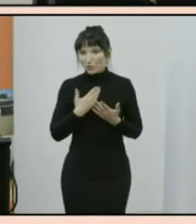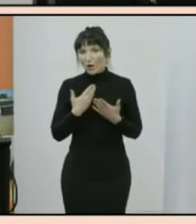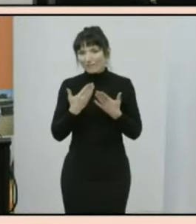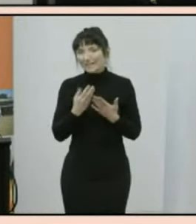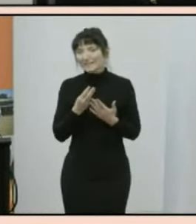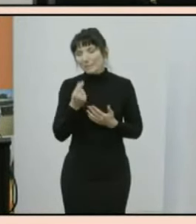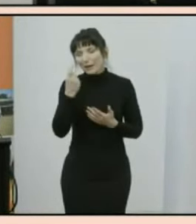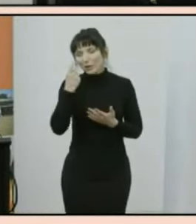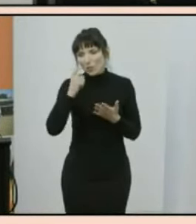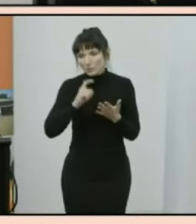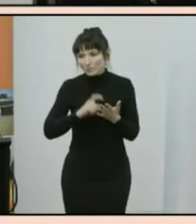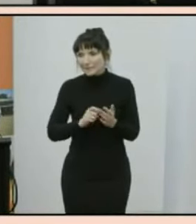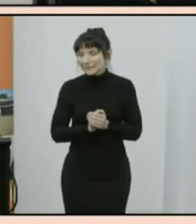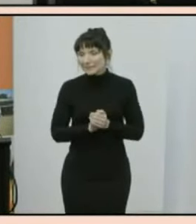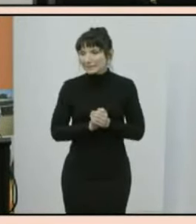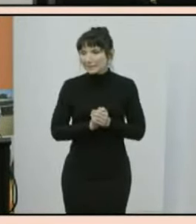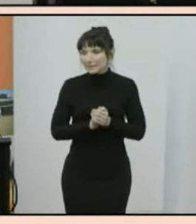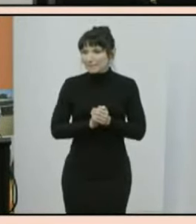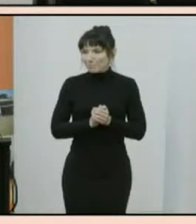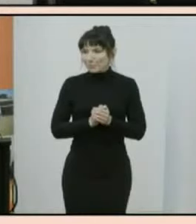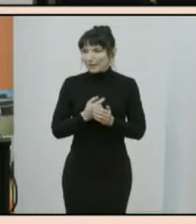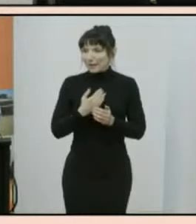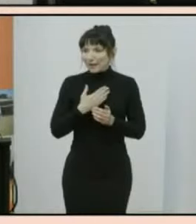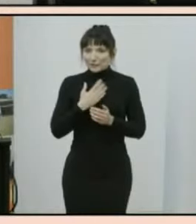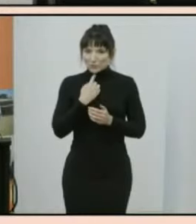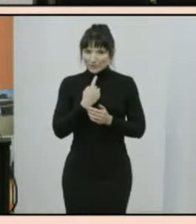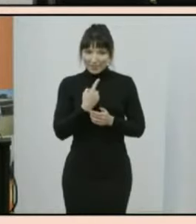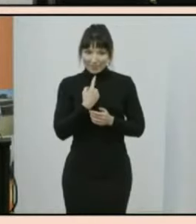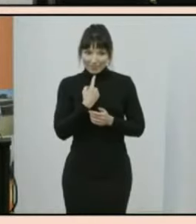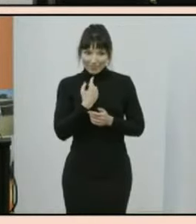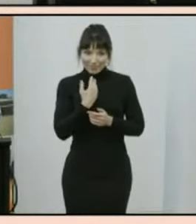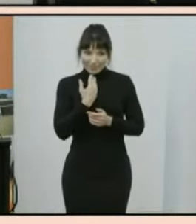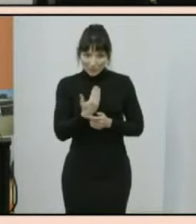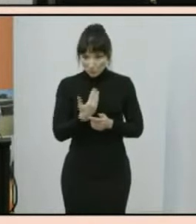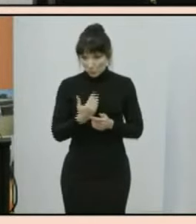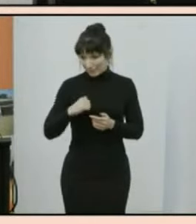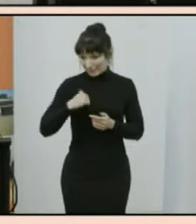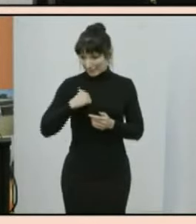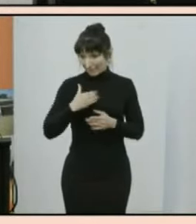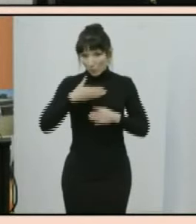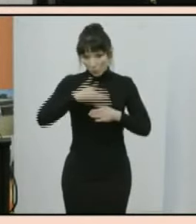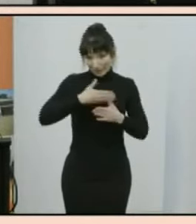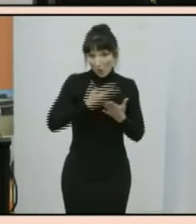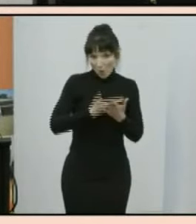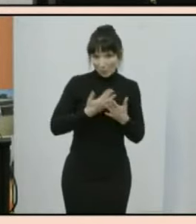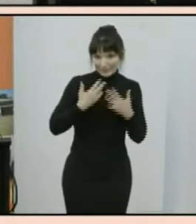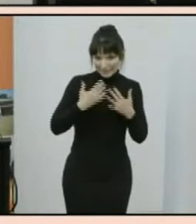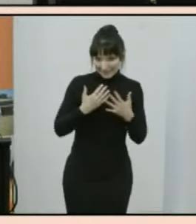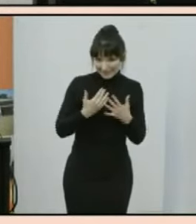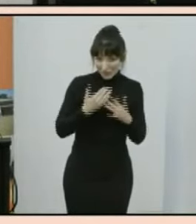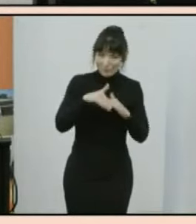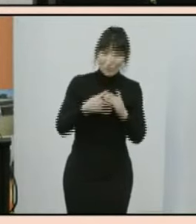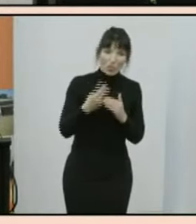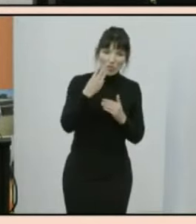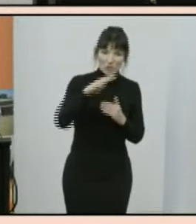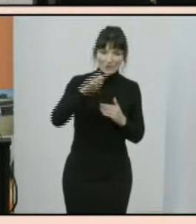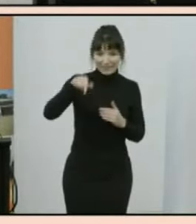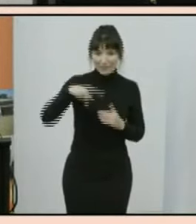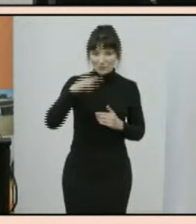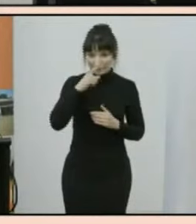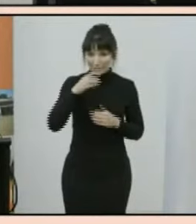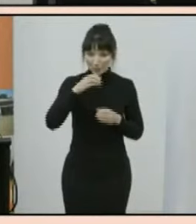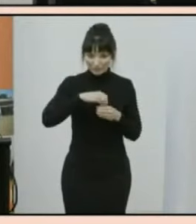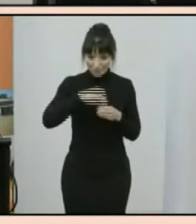acknowledgements i'd like to extend my thanks to all the staff who worked on the census with over 30 000 people involved some